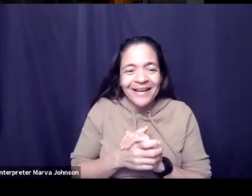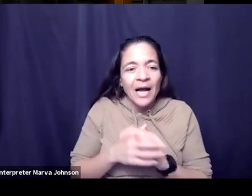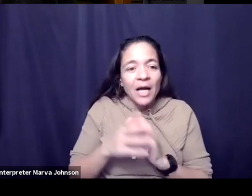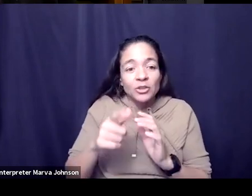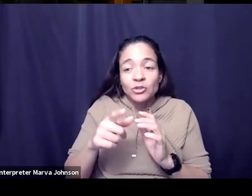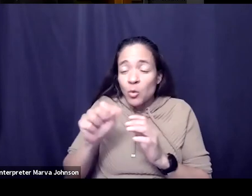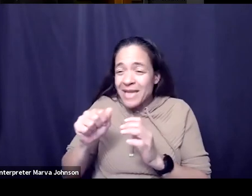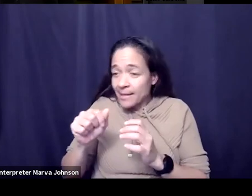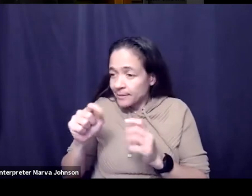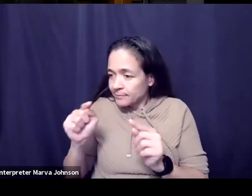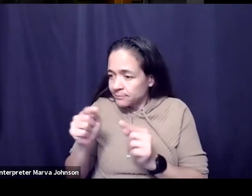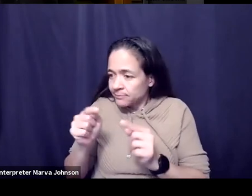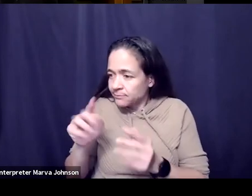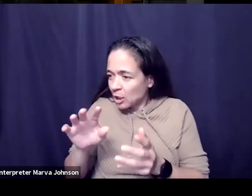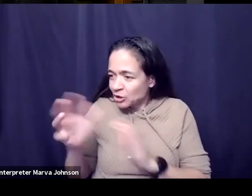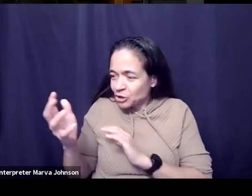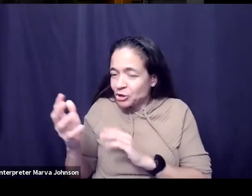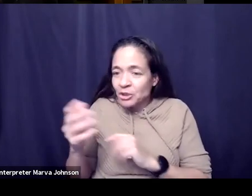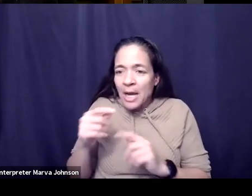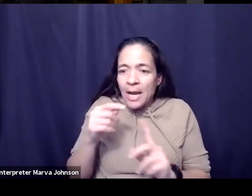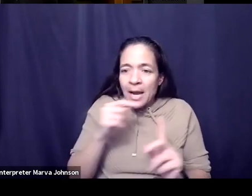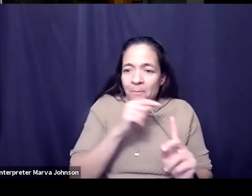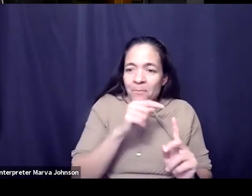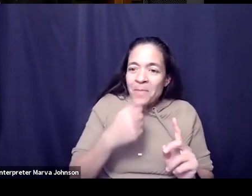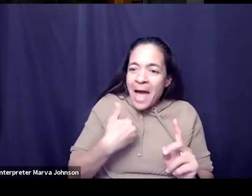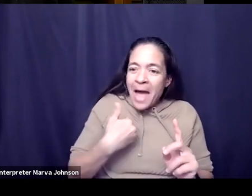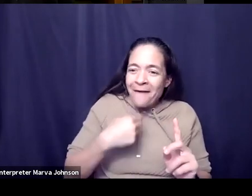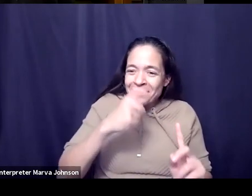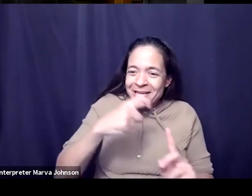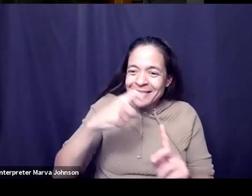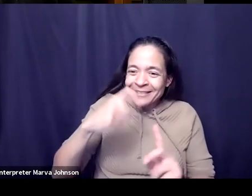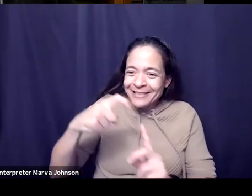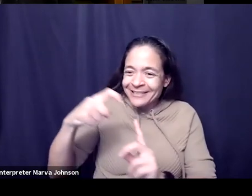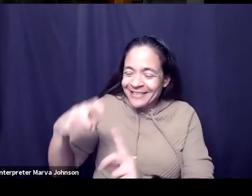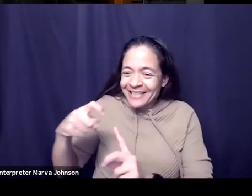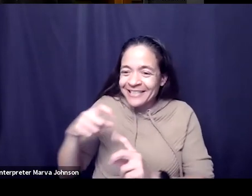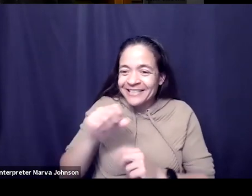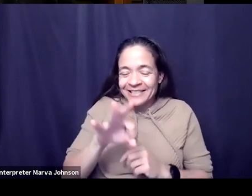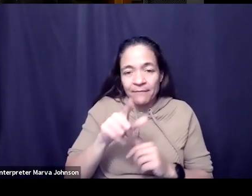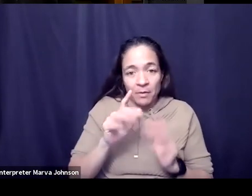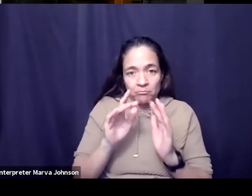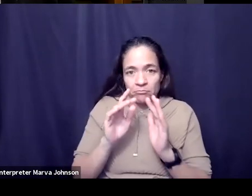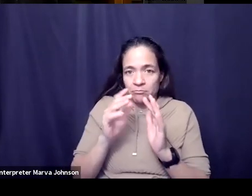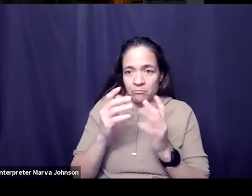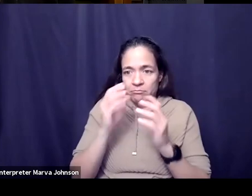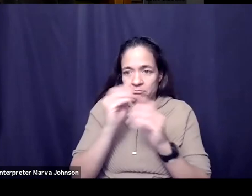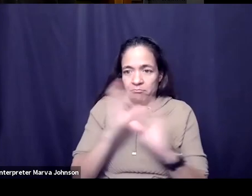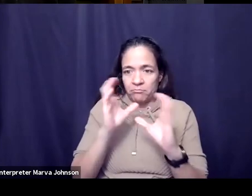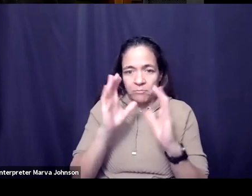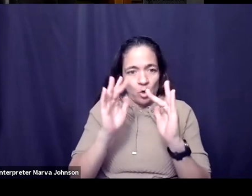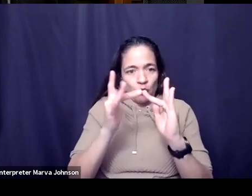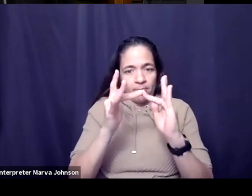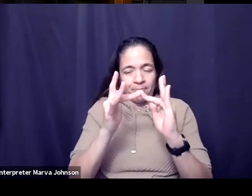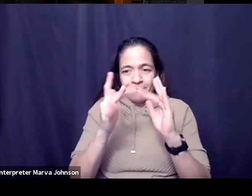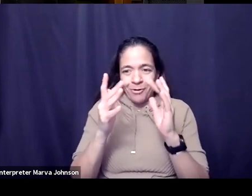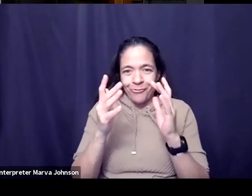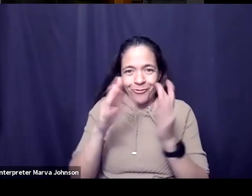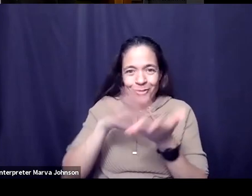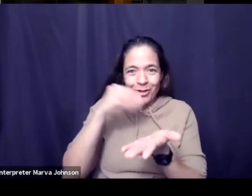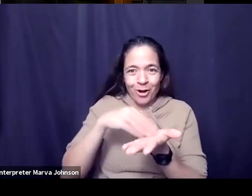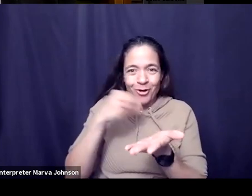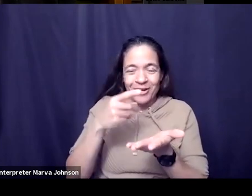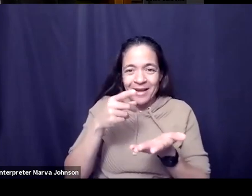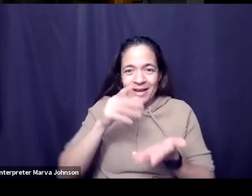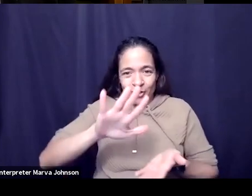about like remote learning and in this time well if you have uh if you're raising a kid with uh disabilities you